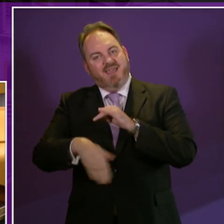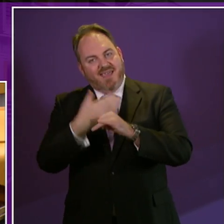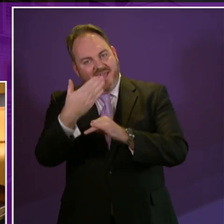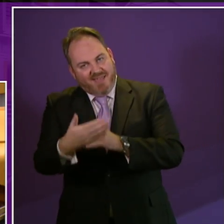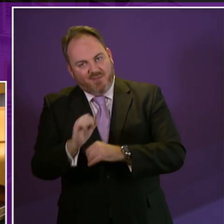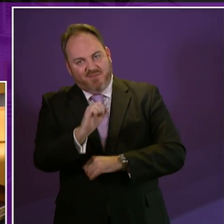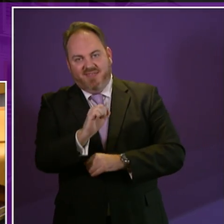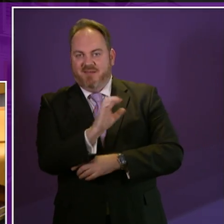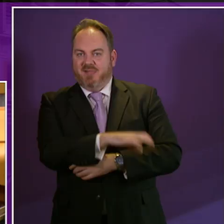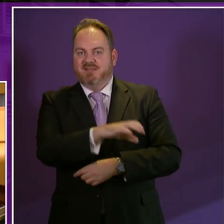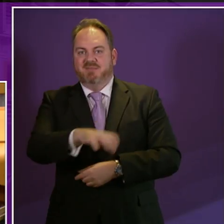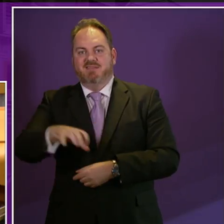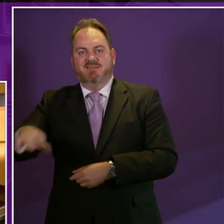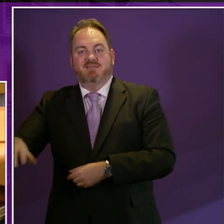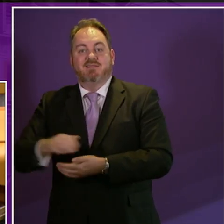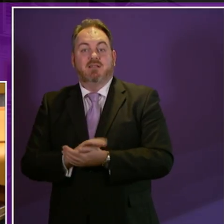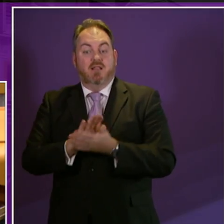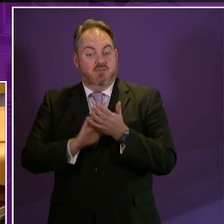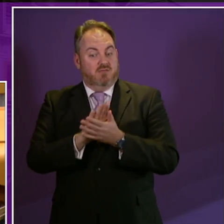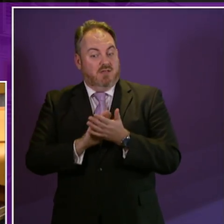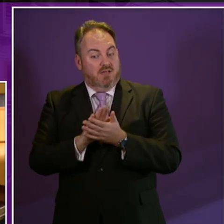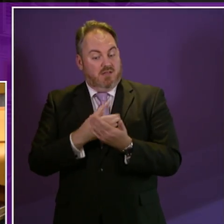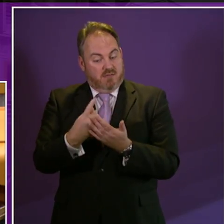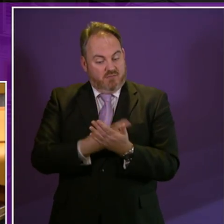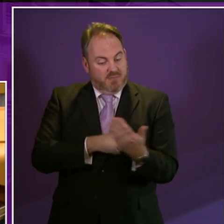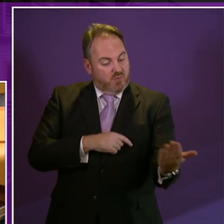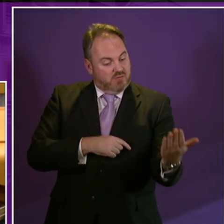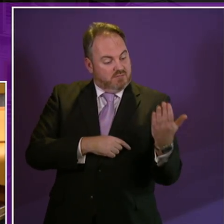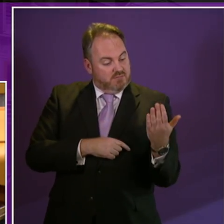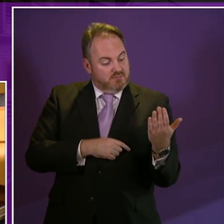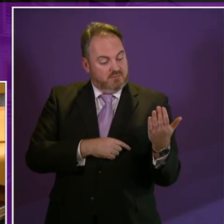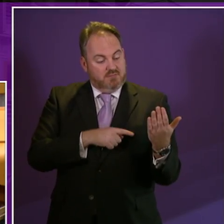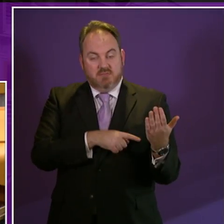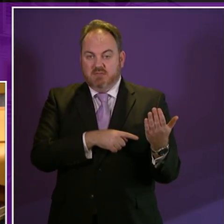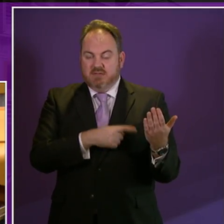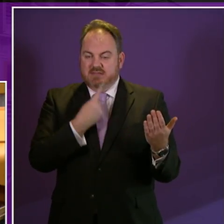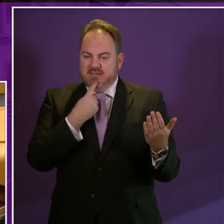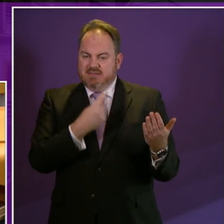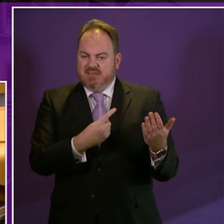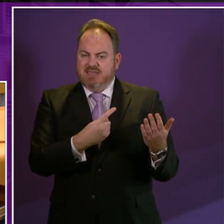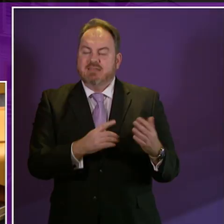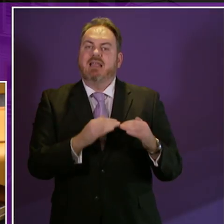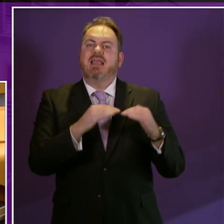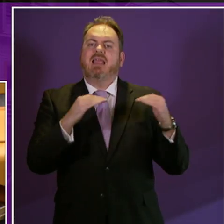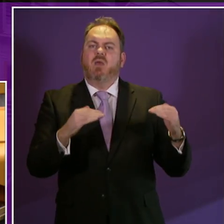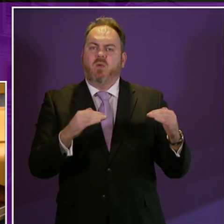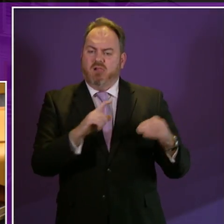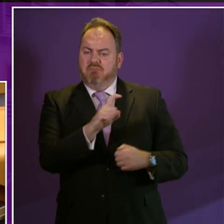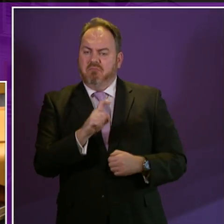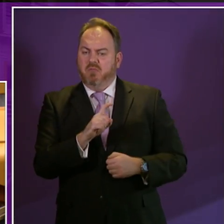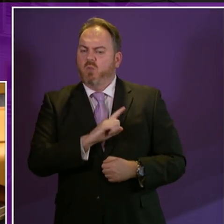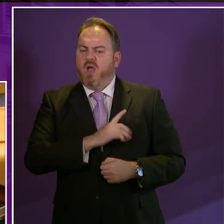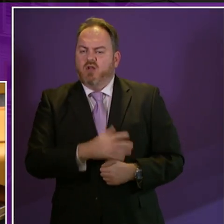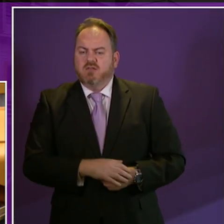research. The findings of the report, Equal, Still Not, Why Not, published by Disability